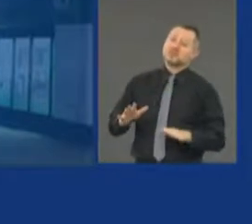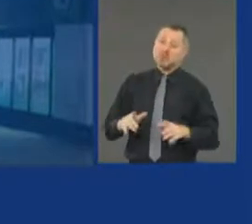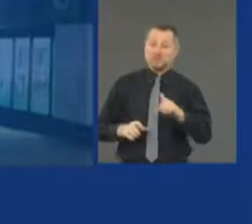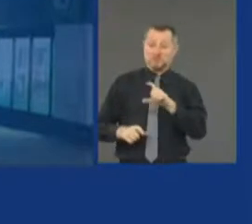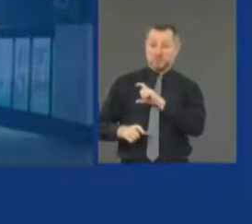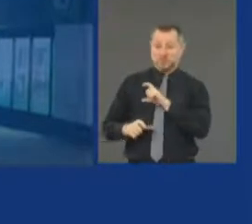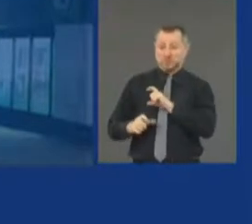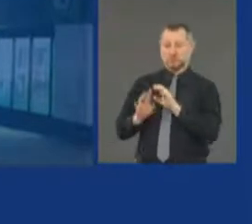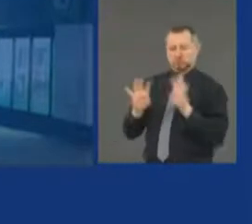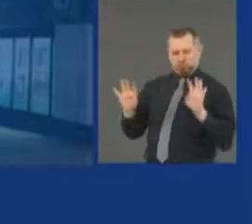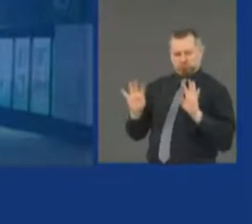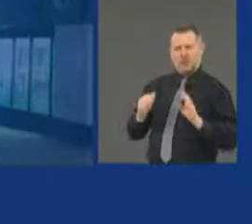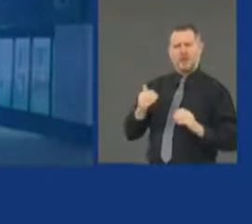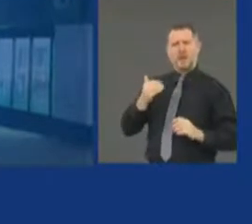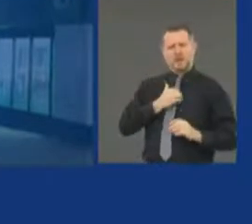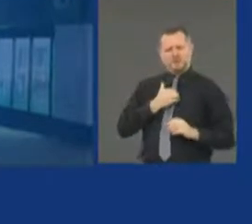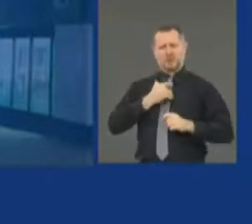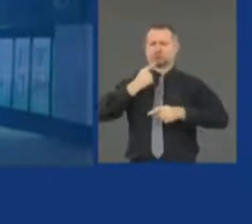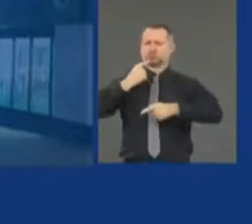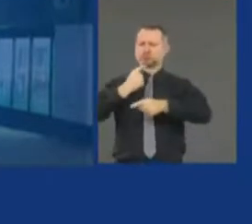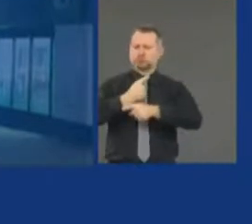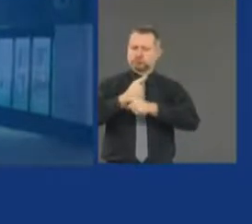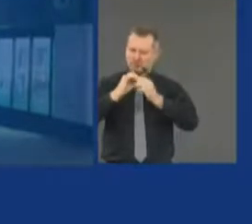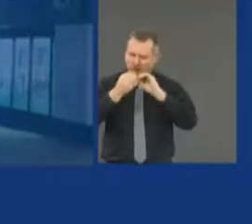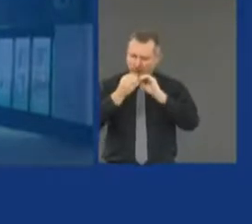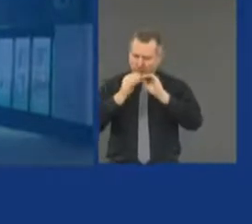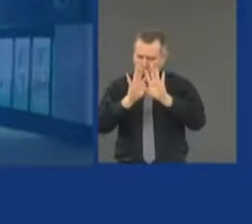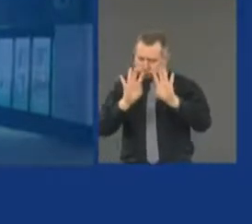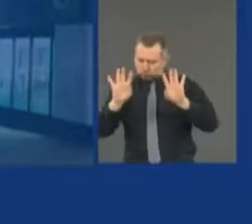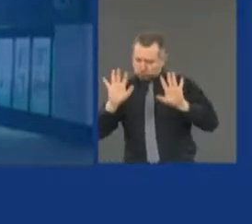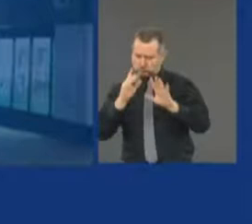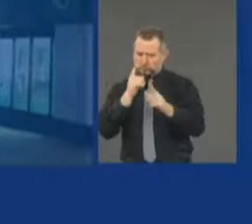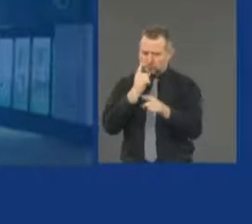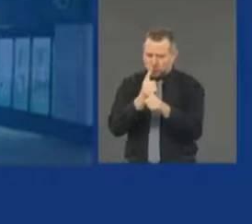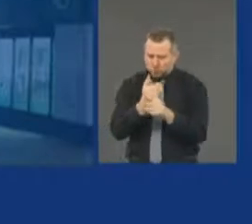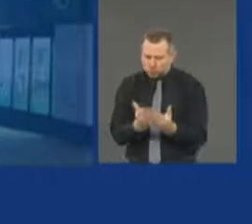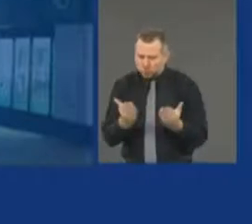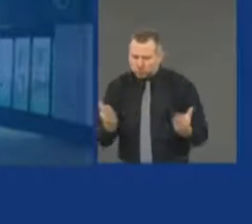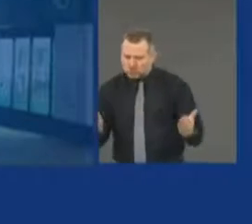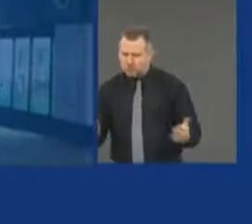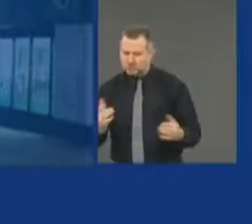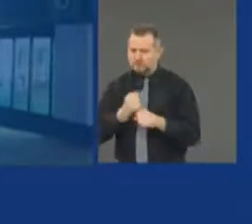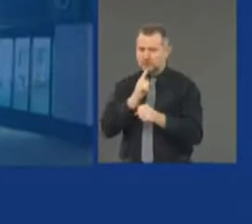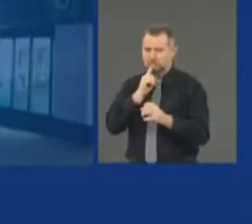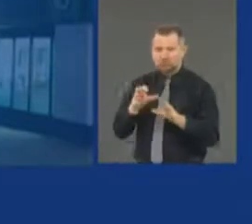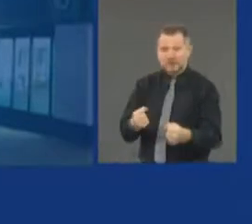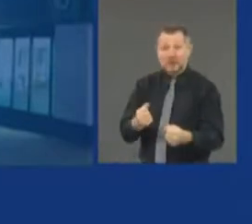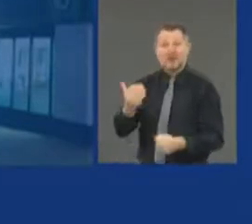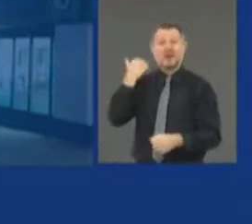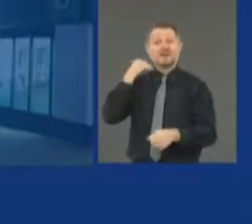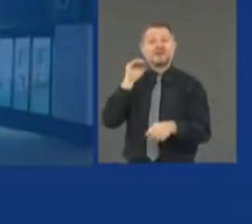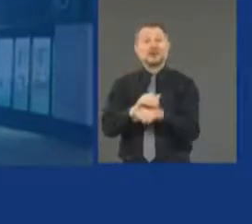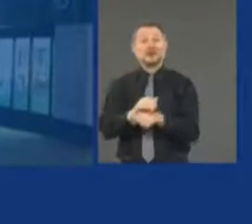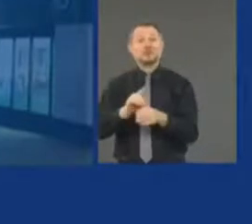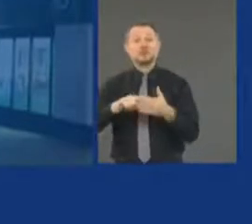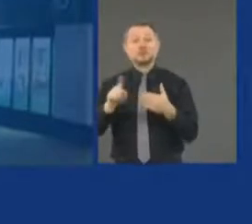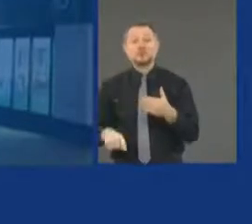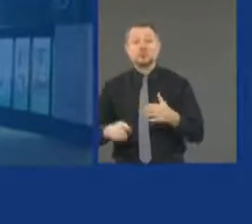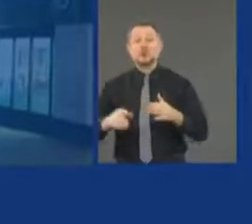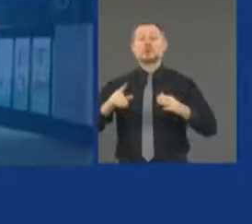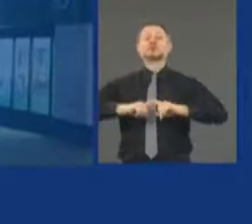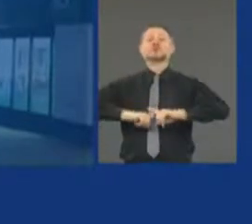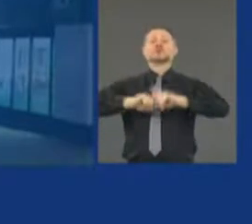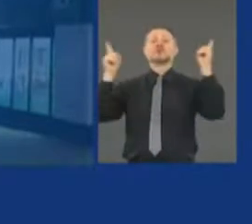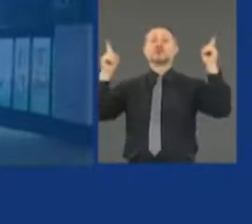the capacity to do their jobs. And the results last night were much, much different than the night before.